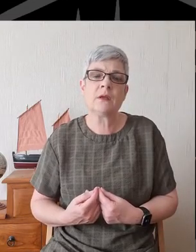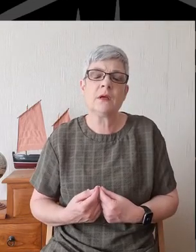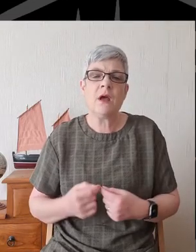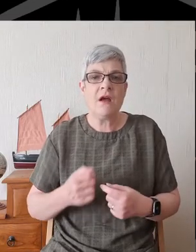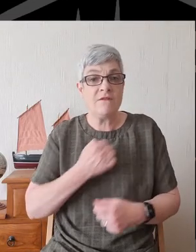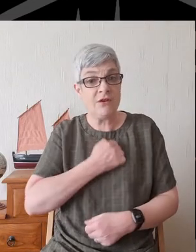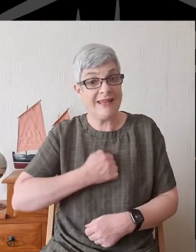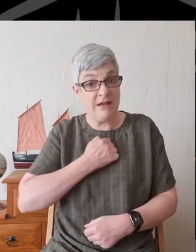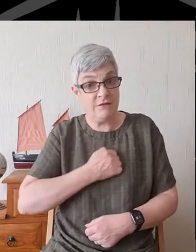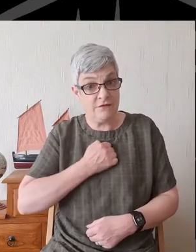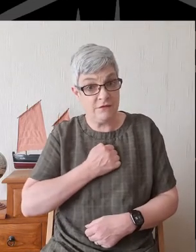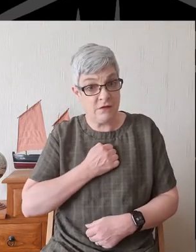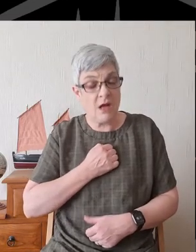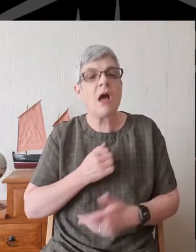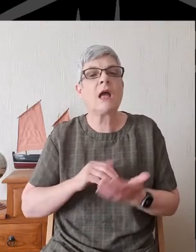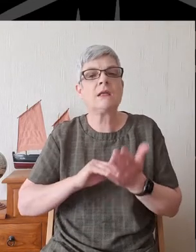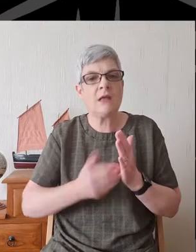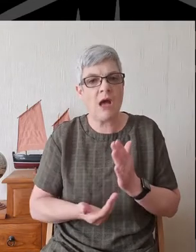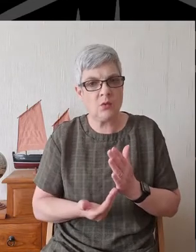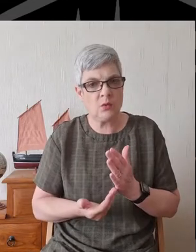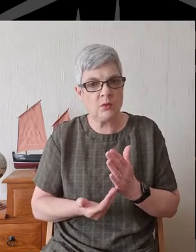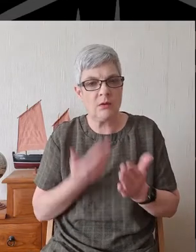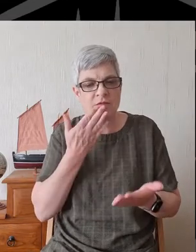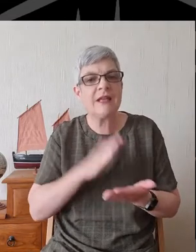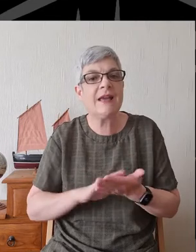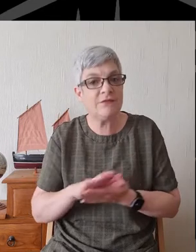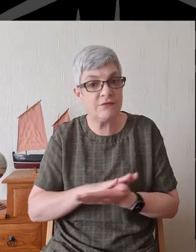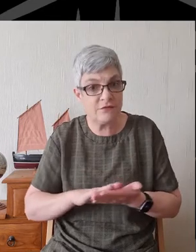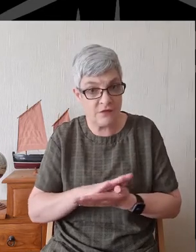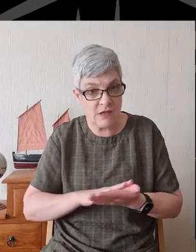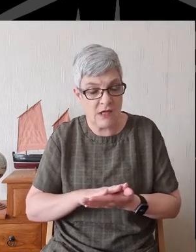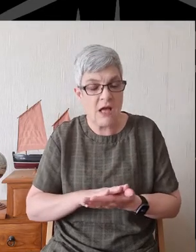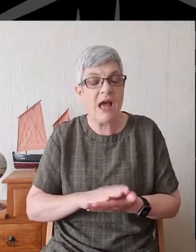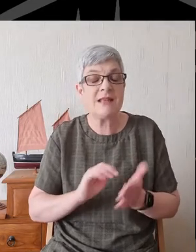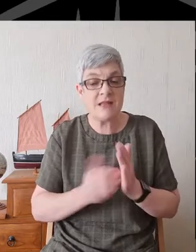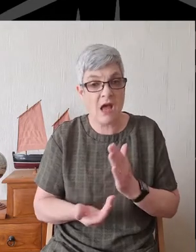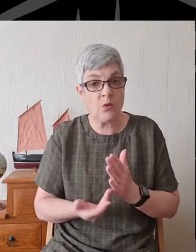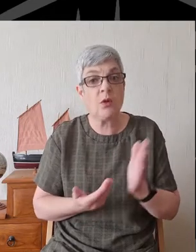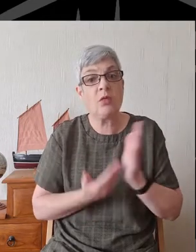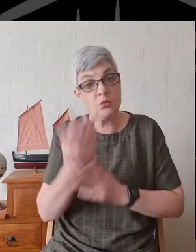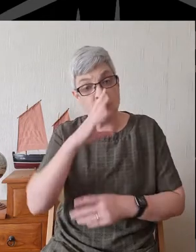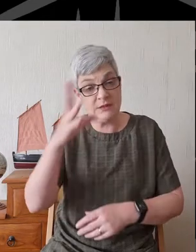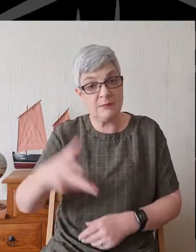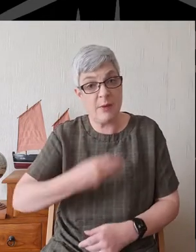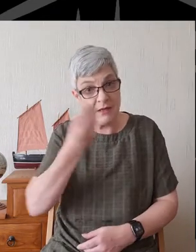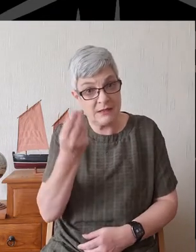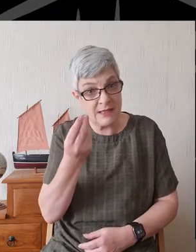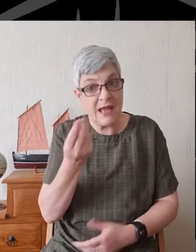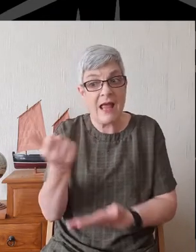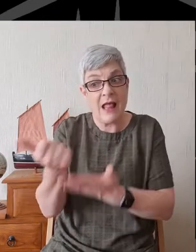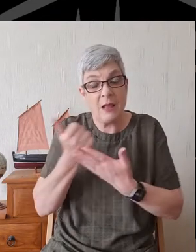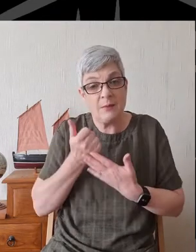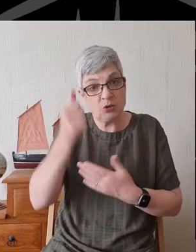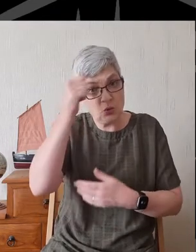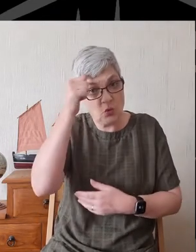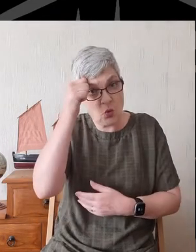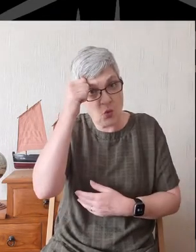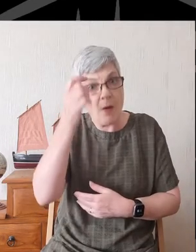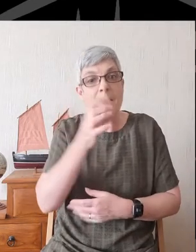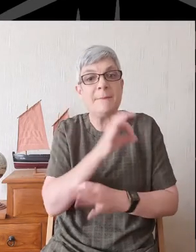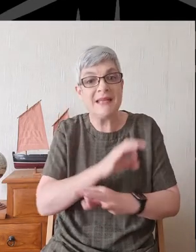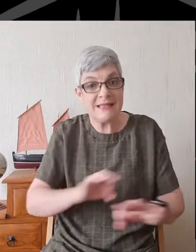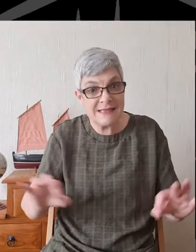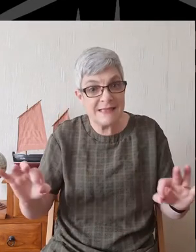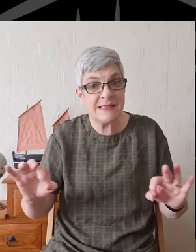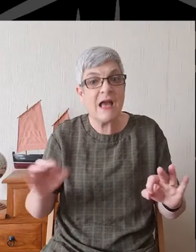Forgive us, and now, through your Spirit, may we know peace and pardon restored. But might we know peace